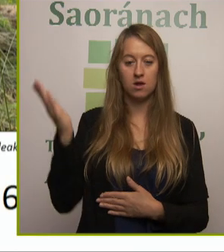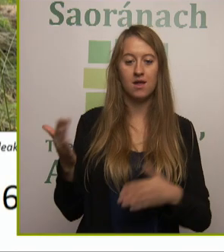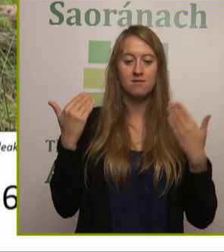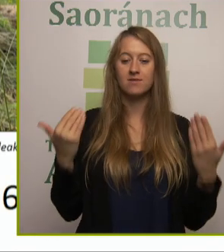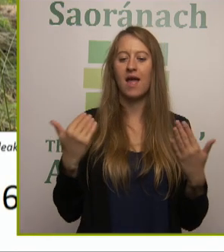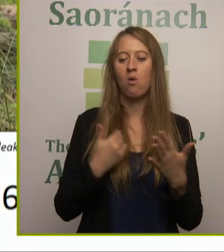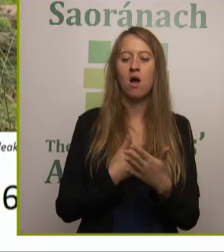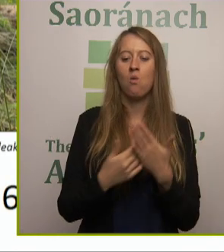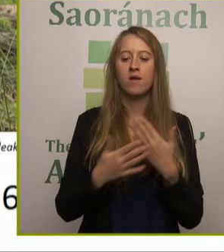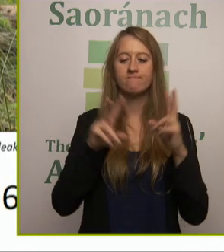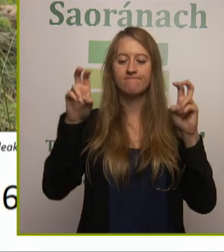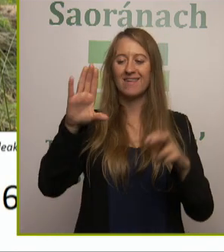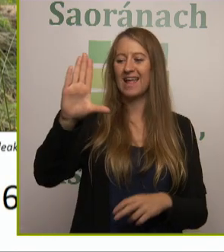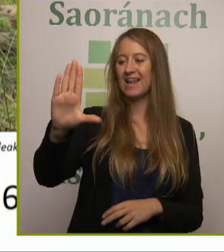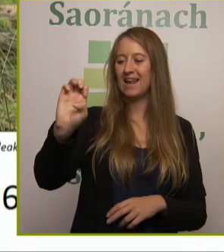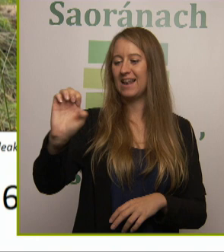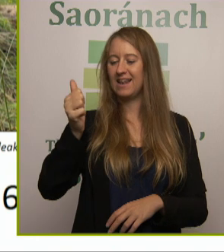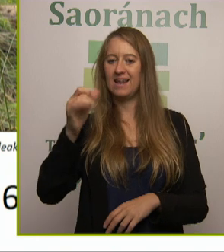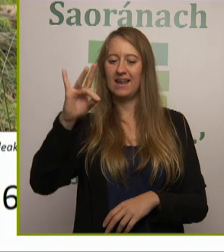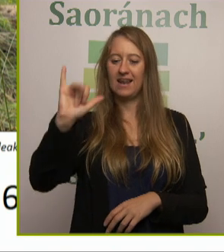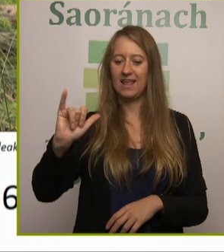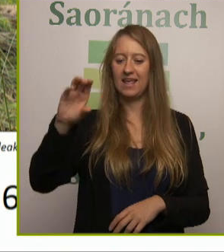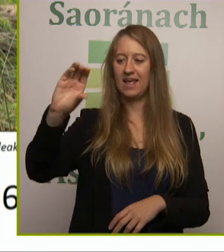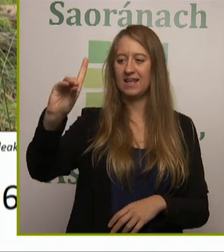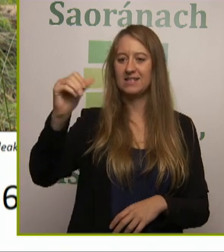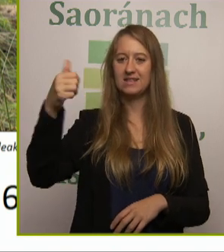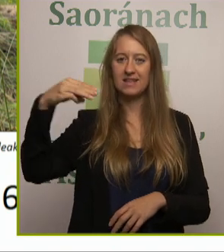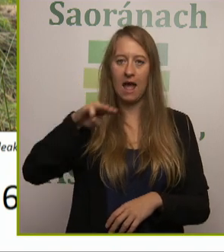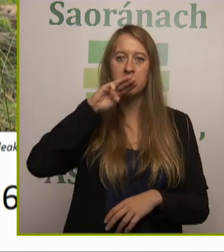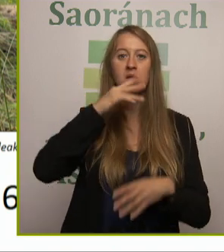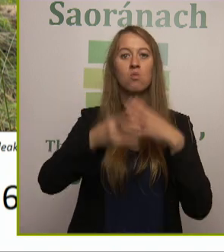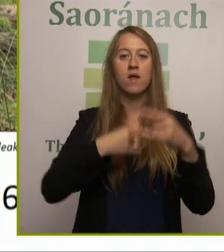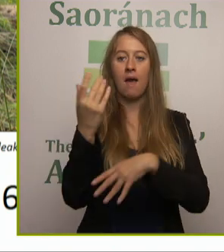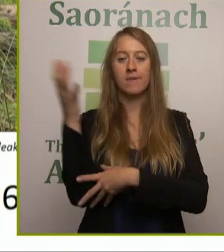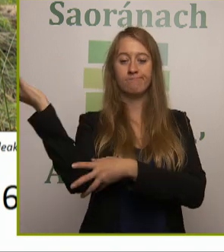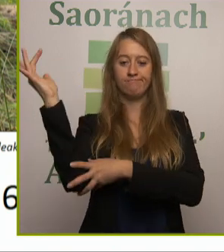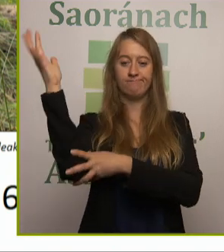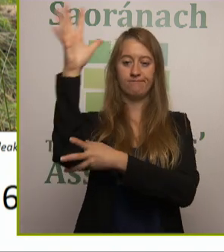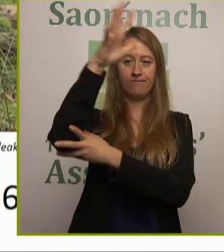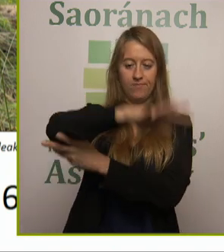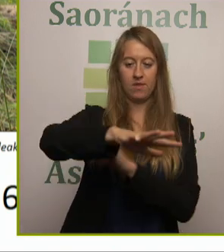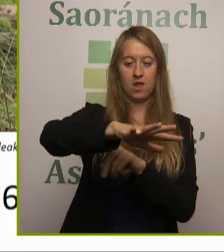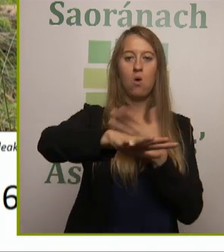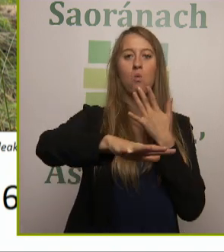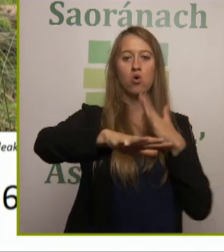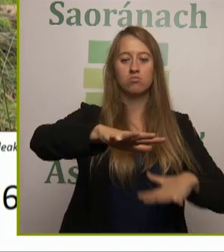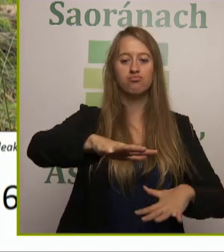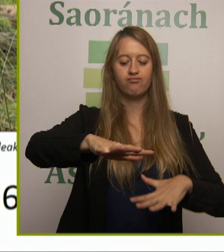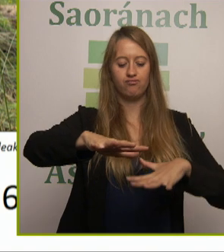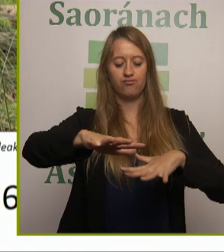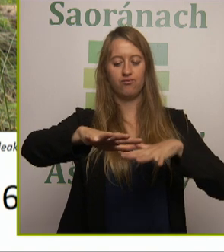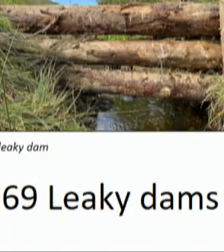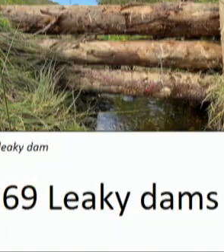they slow the flow. So they will pool water up behind the dams for a short period of time and release it slowly. So it gives